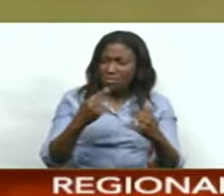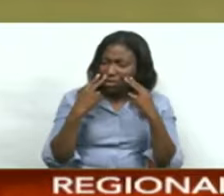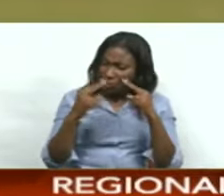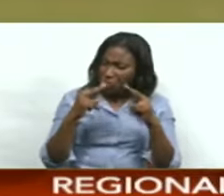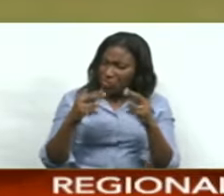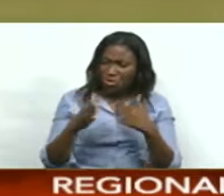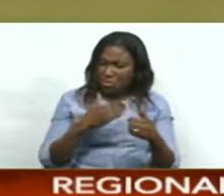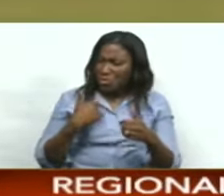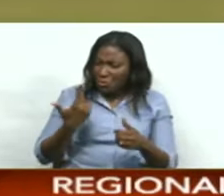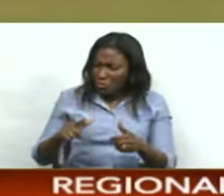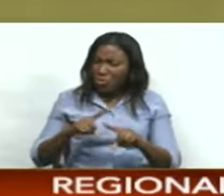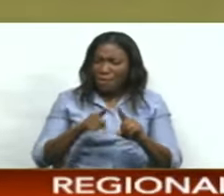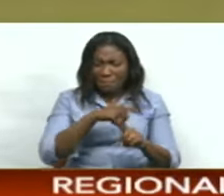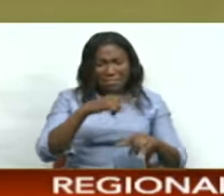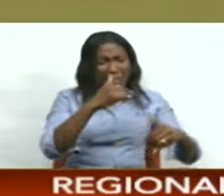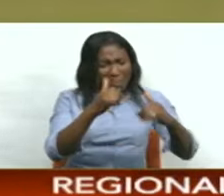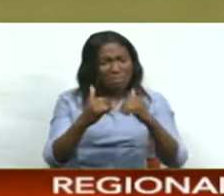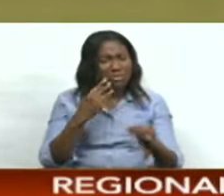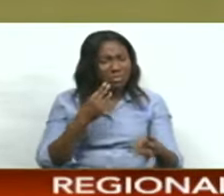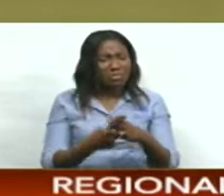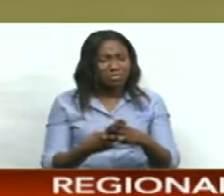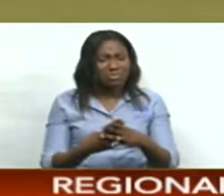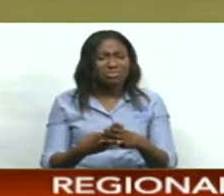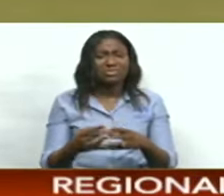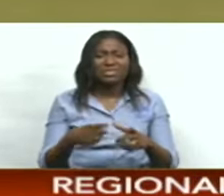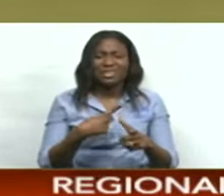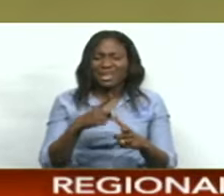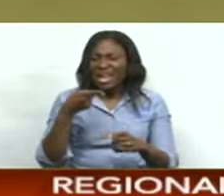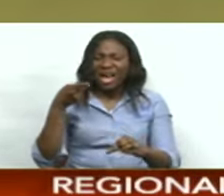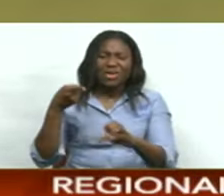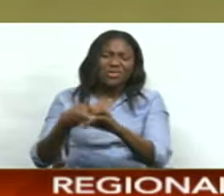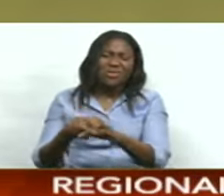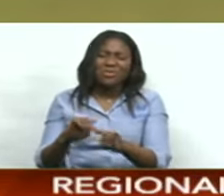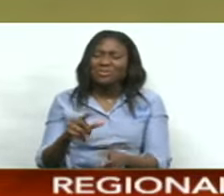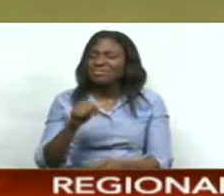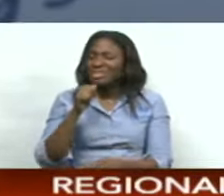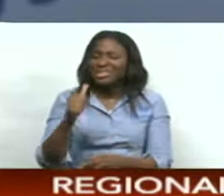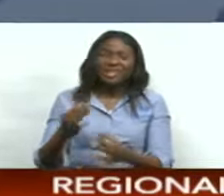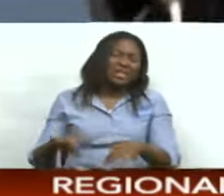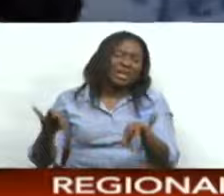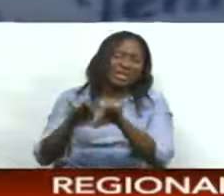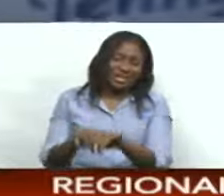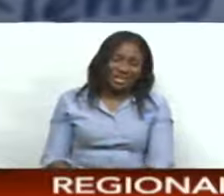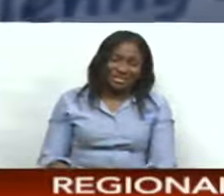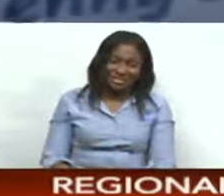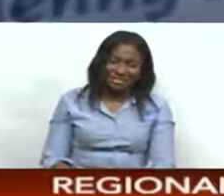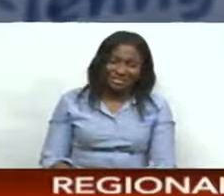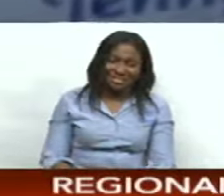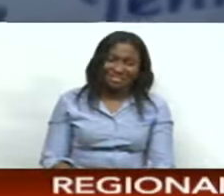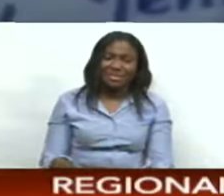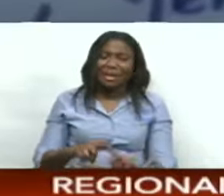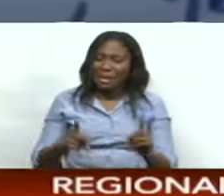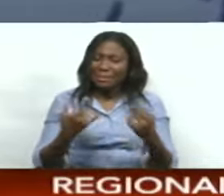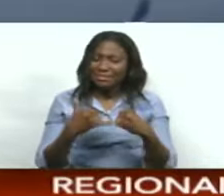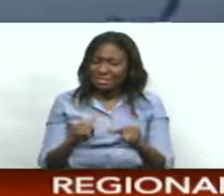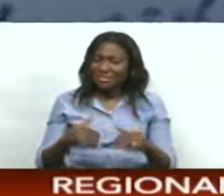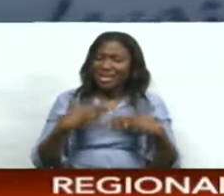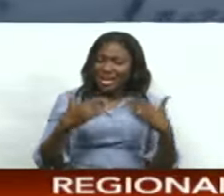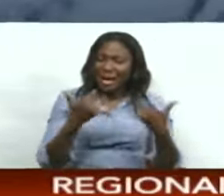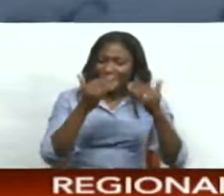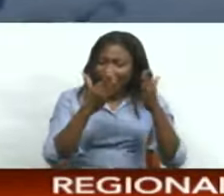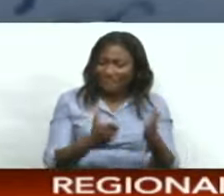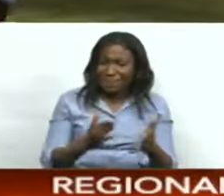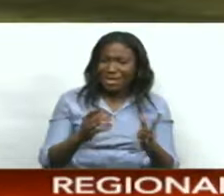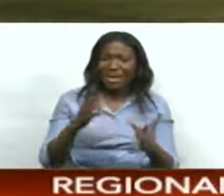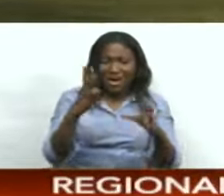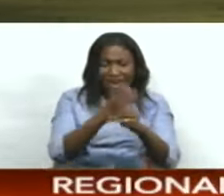in the game for the most part. And we gave away a sloppy goal and that's the difference in the game. Eve said he was grateful to be able to expose members of his